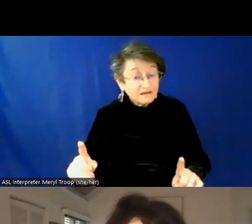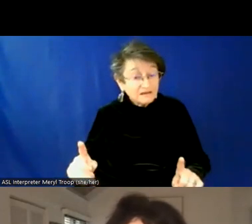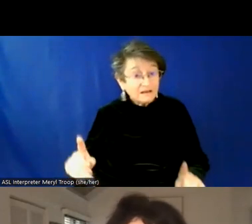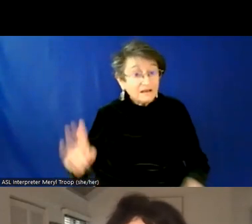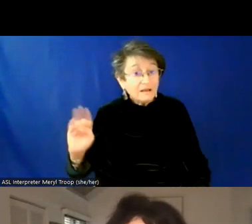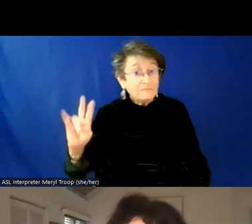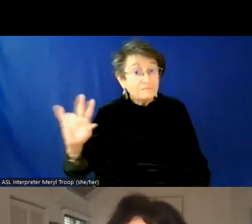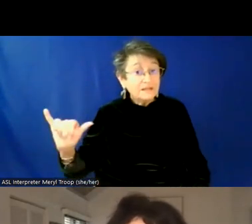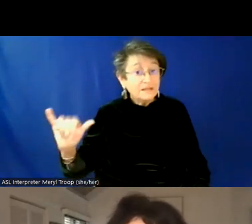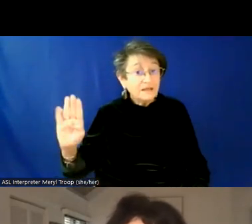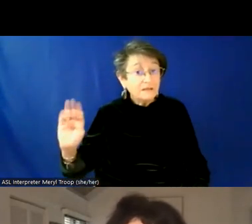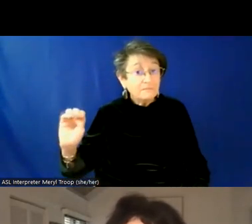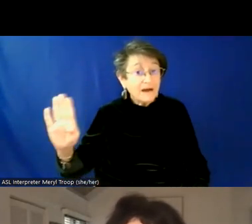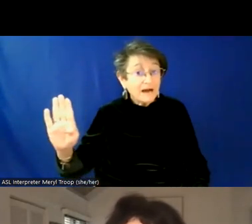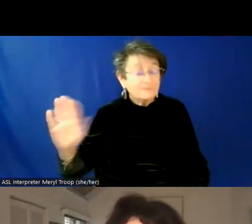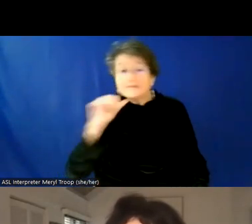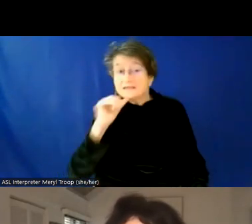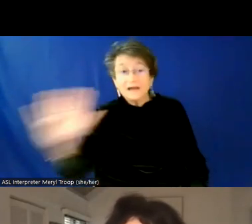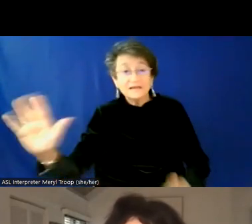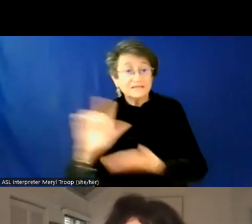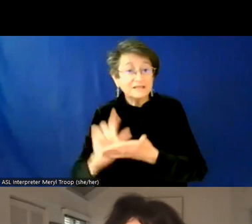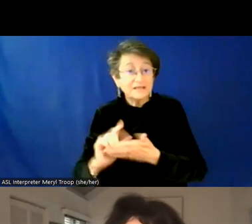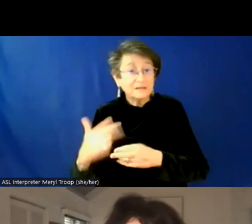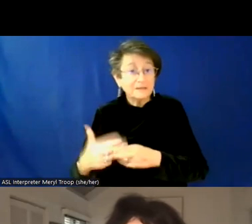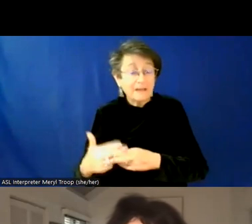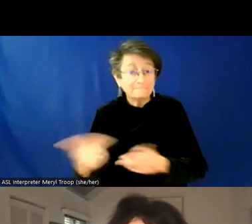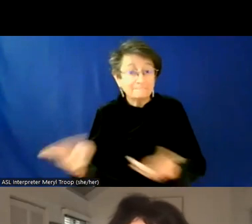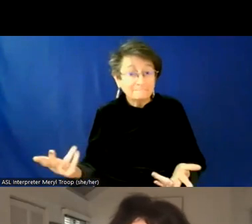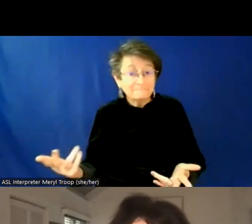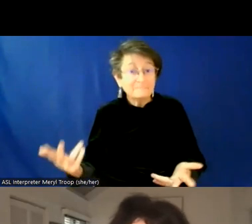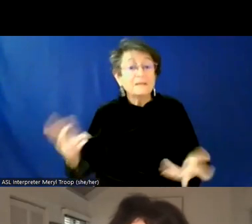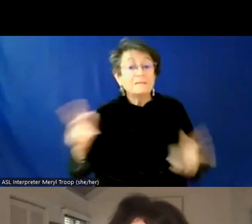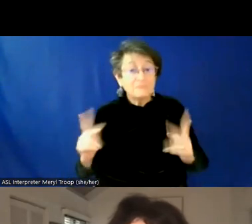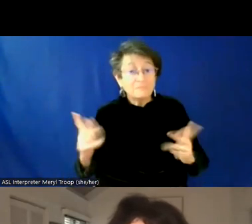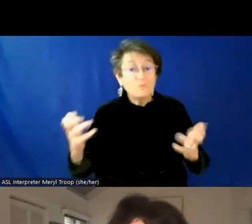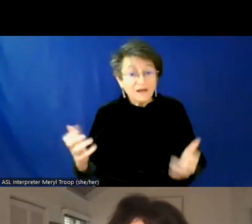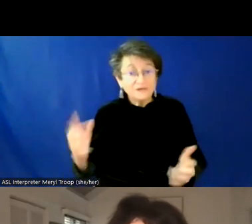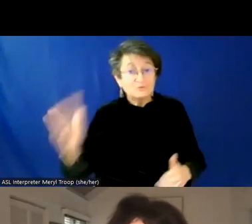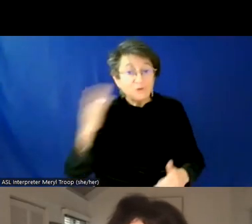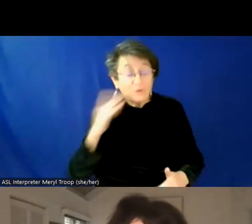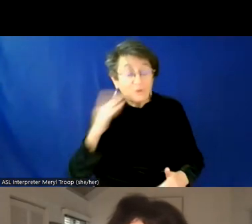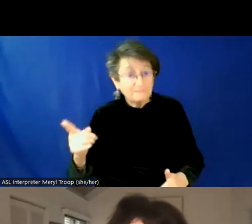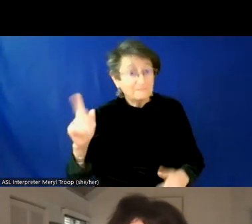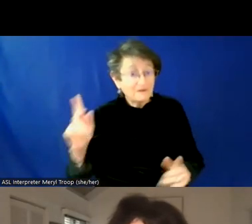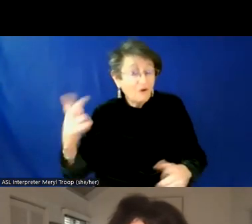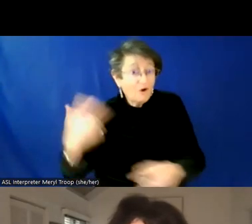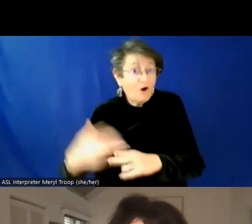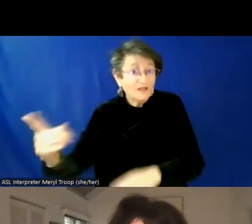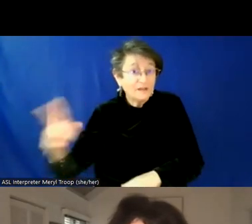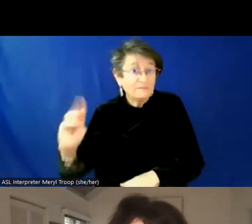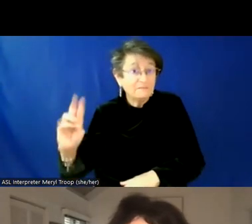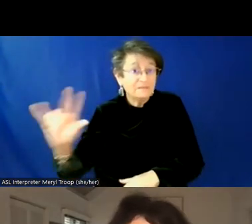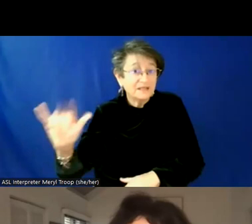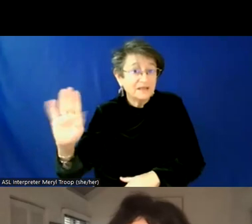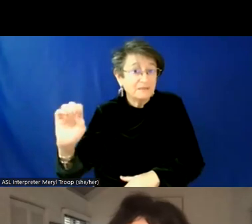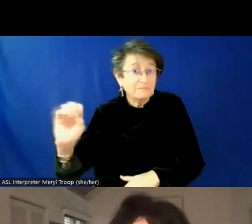and he wanted to be able to run us the name that people knew him as. And so we were able to work together. Um, I don't think we actually ended up passing it into law,